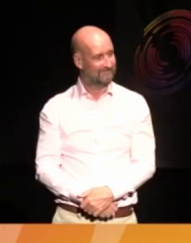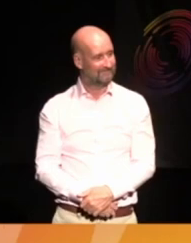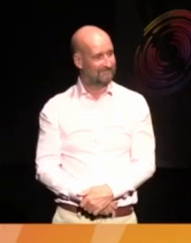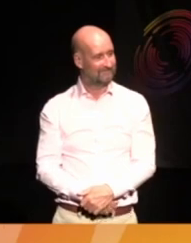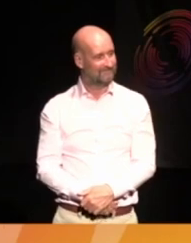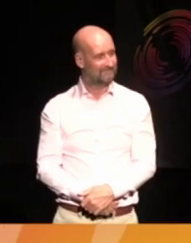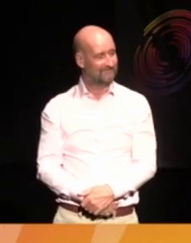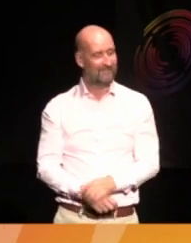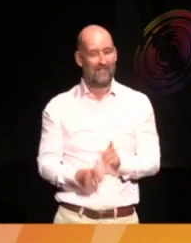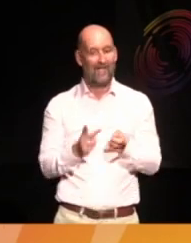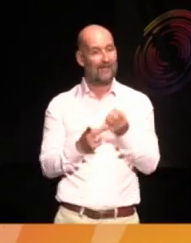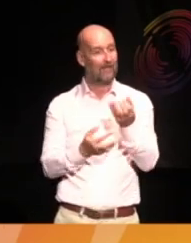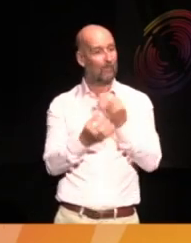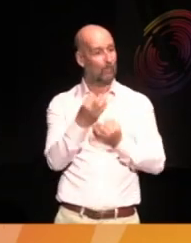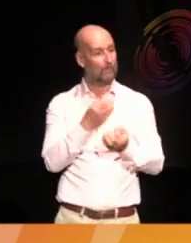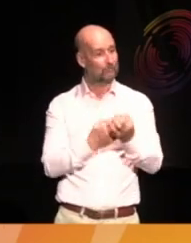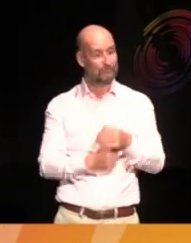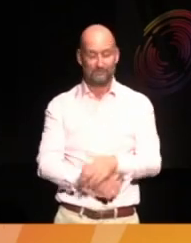Any other questions?